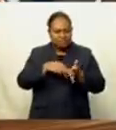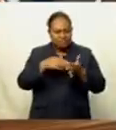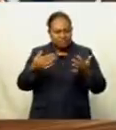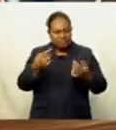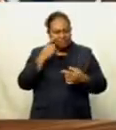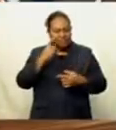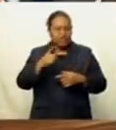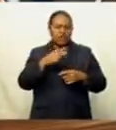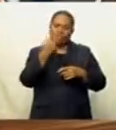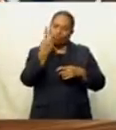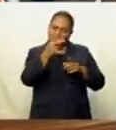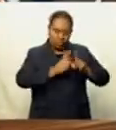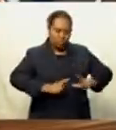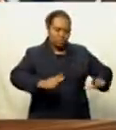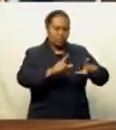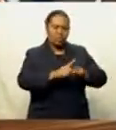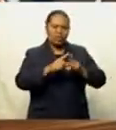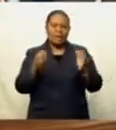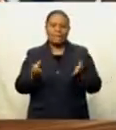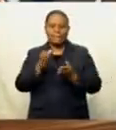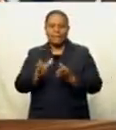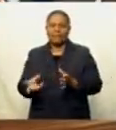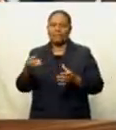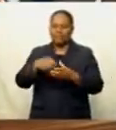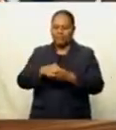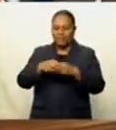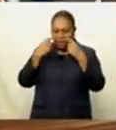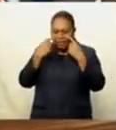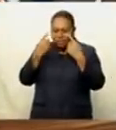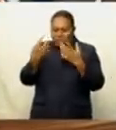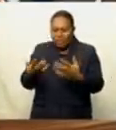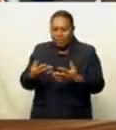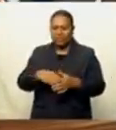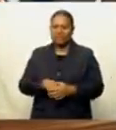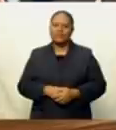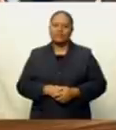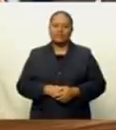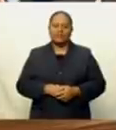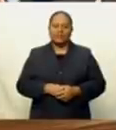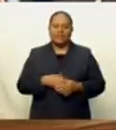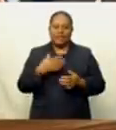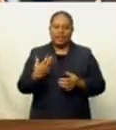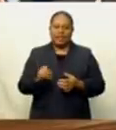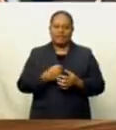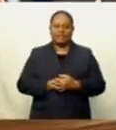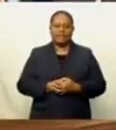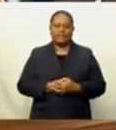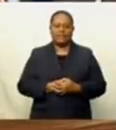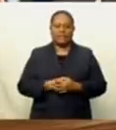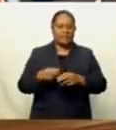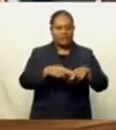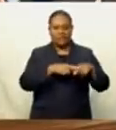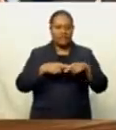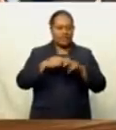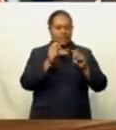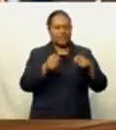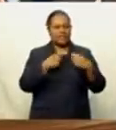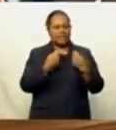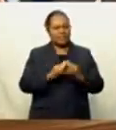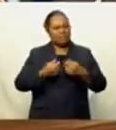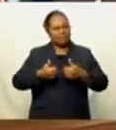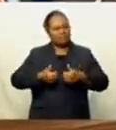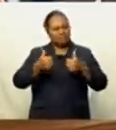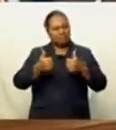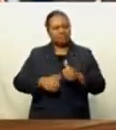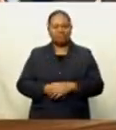and two local players being exposed in the New South Wales Cup and the Jersey Flick Cup, the spots for the Fiji Mbati will be well fought